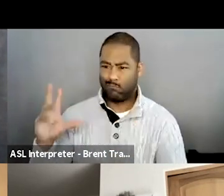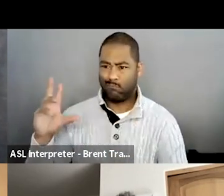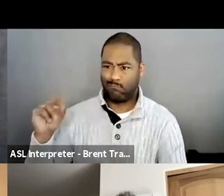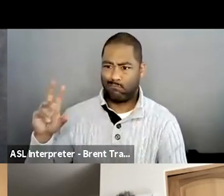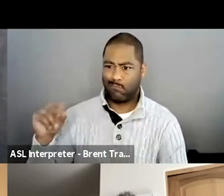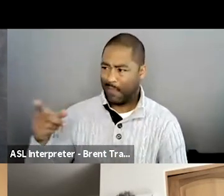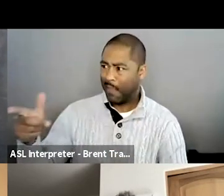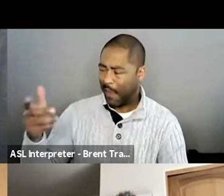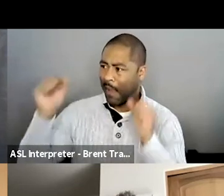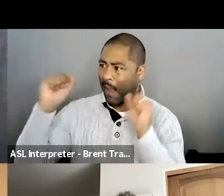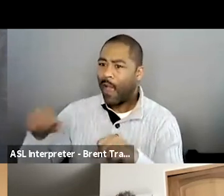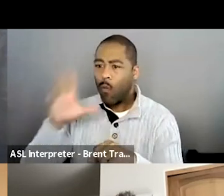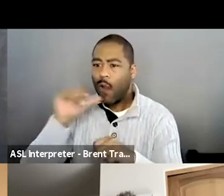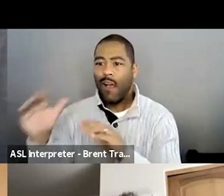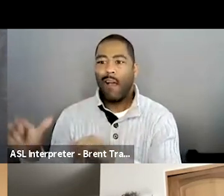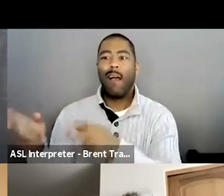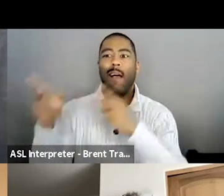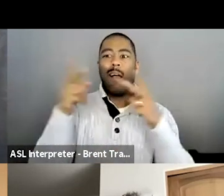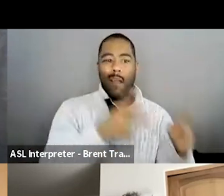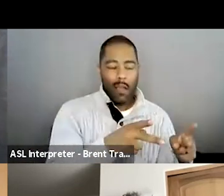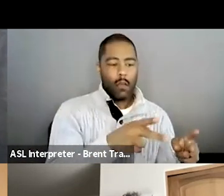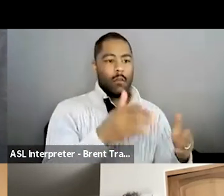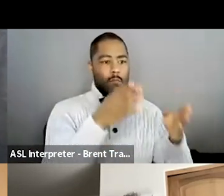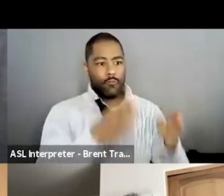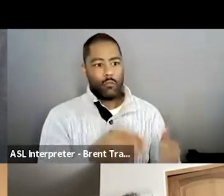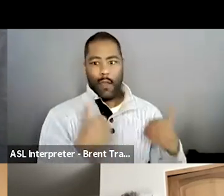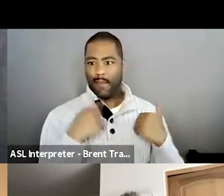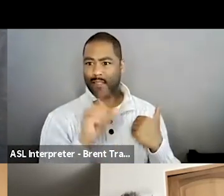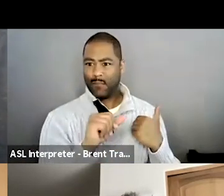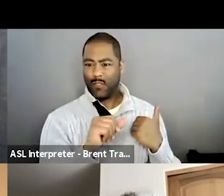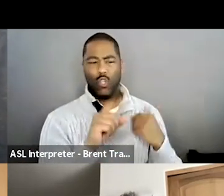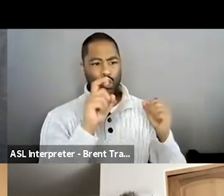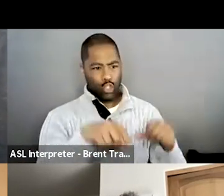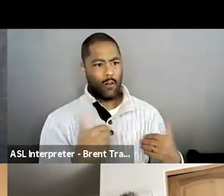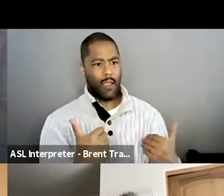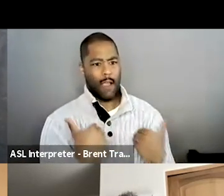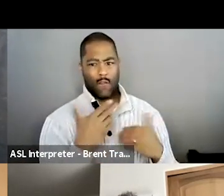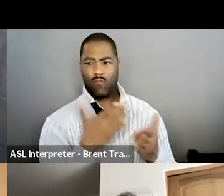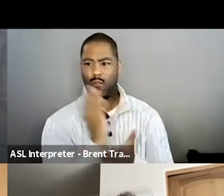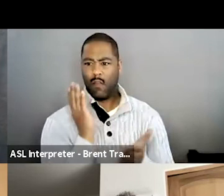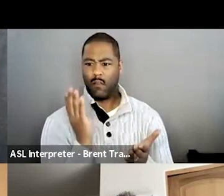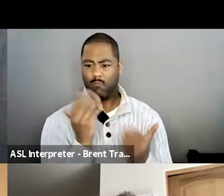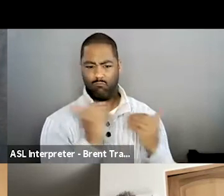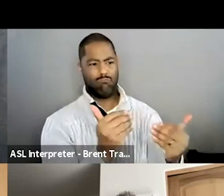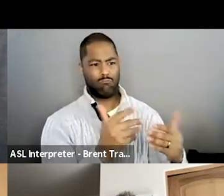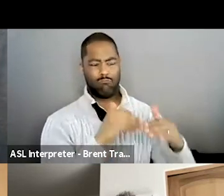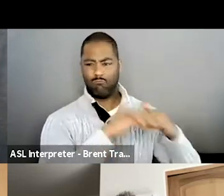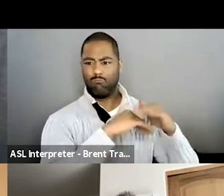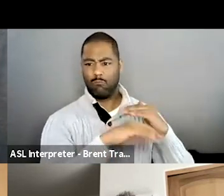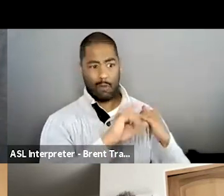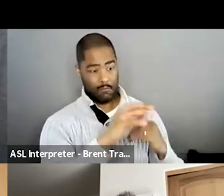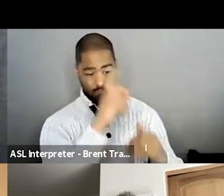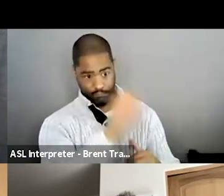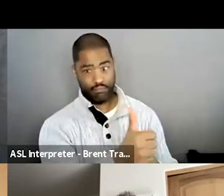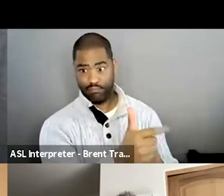procreate and choose if you're going to procreate or not. Um, as far as the second question, what is